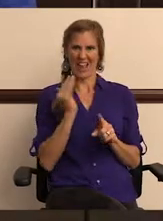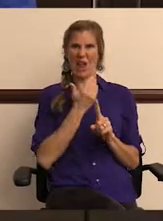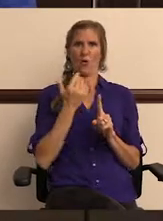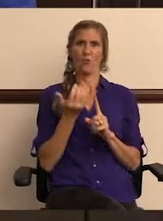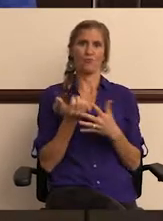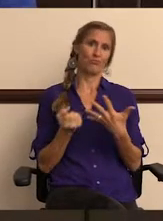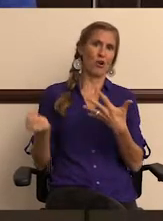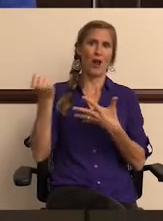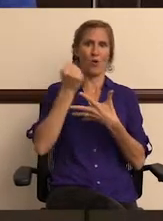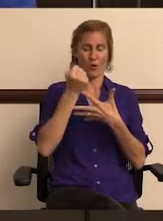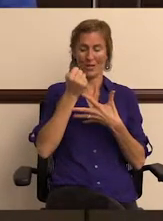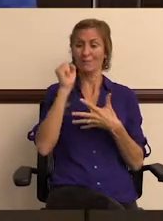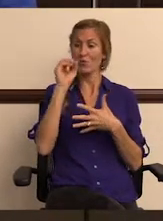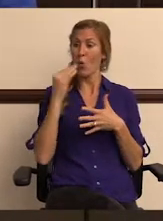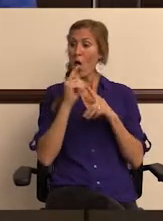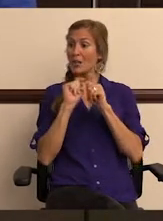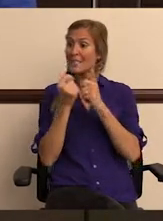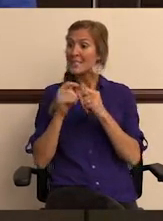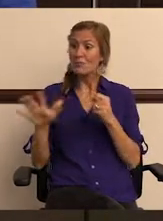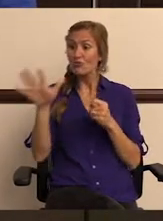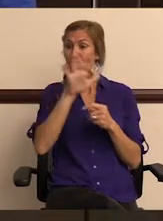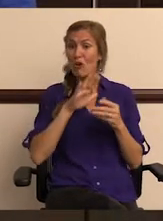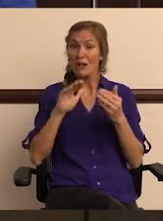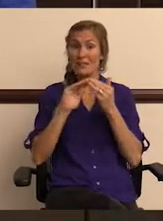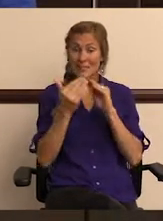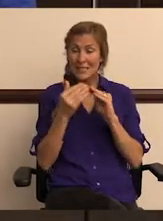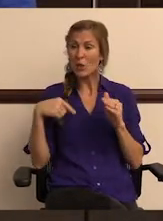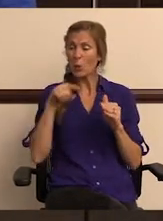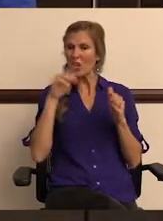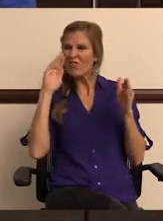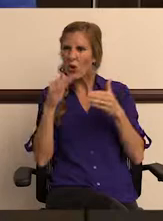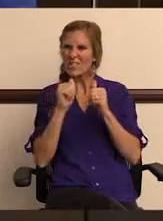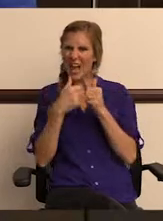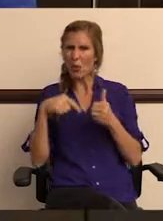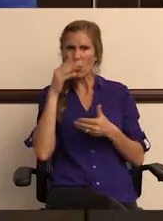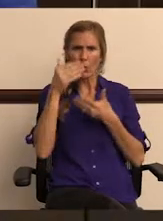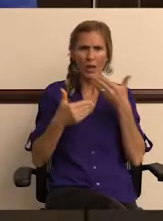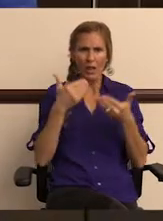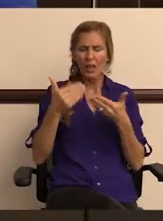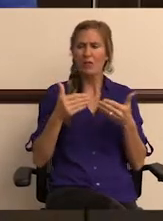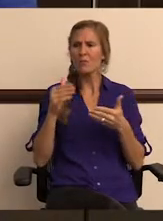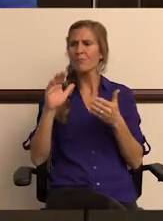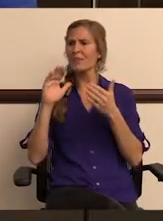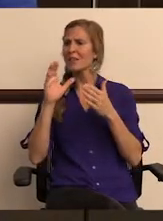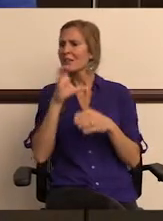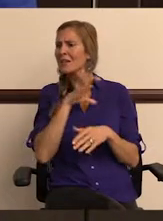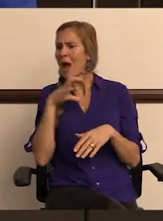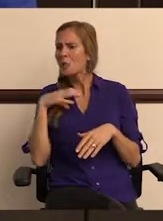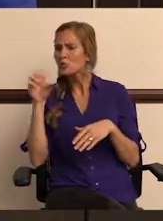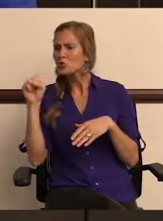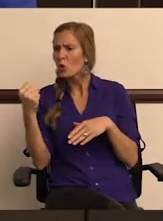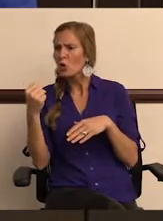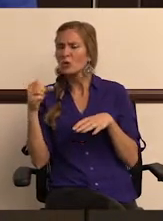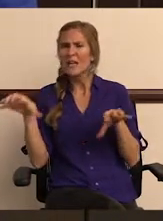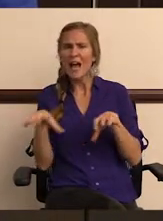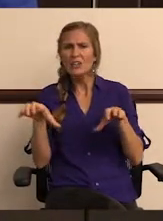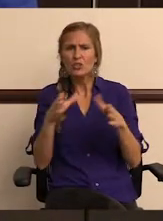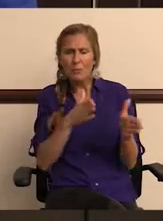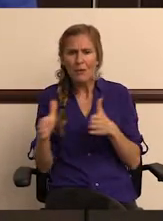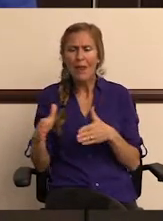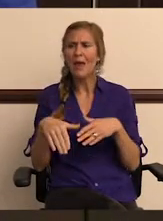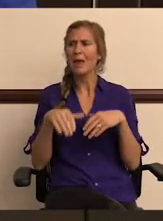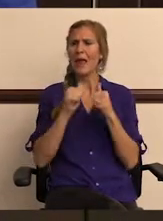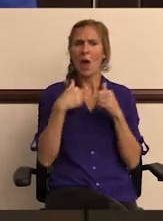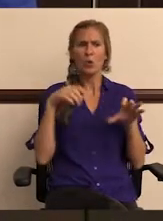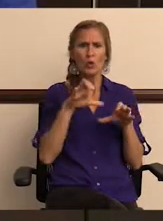our priority. So our teams across the city, when we get around the table and we focus on how we're going to execute the council's priorities or strategic action